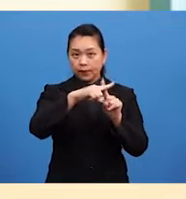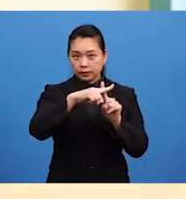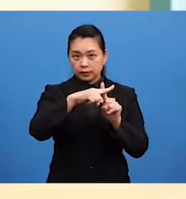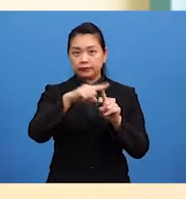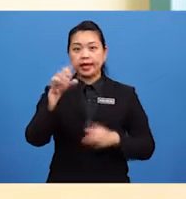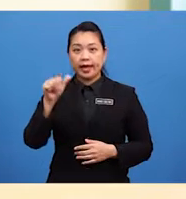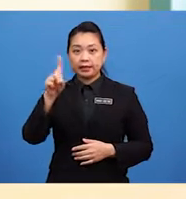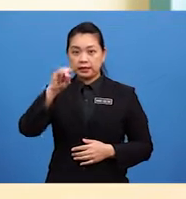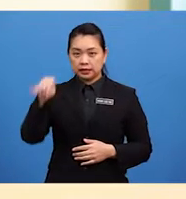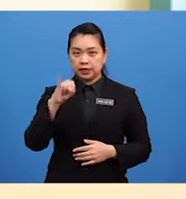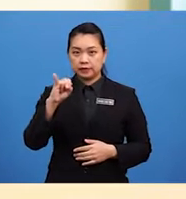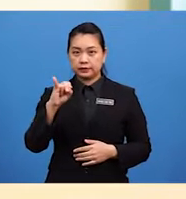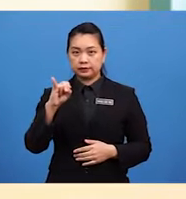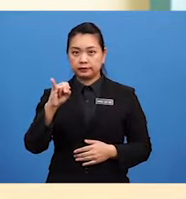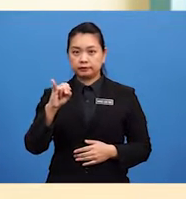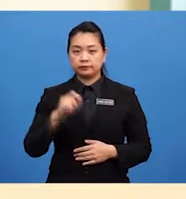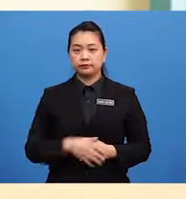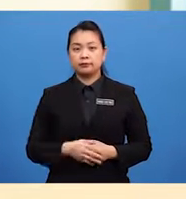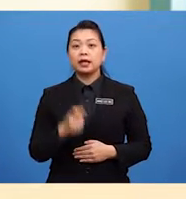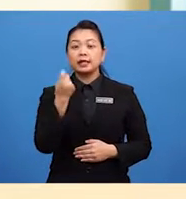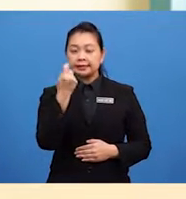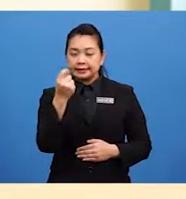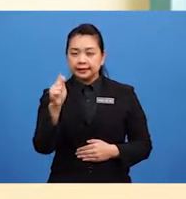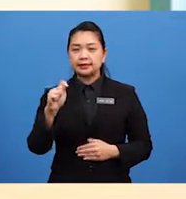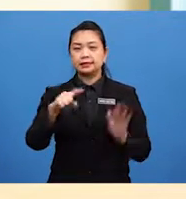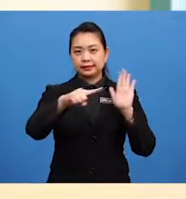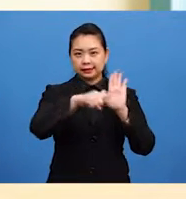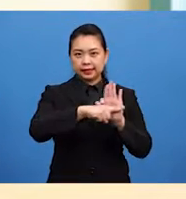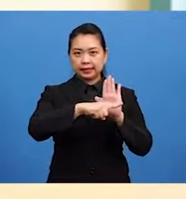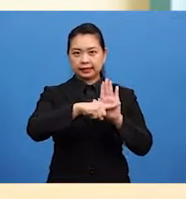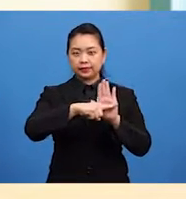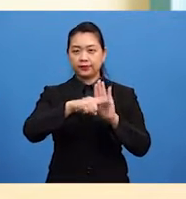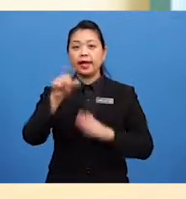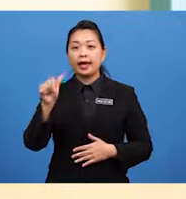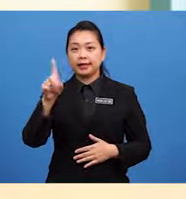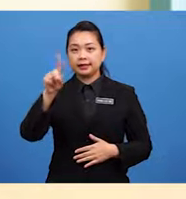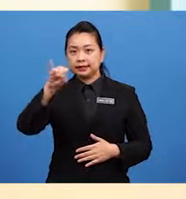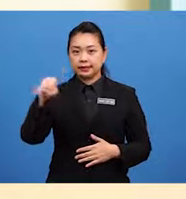The negative adjective